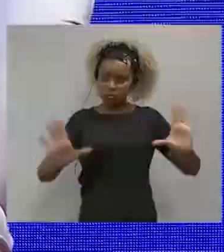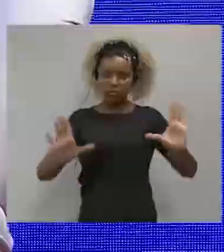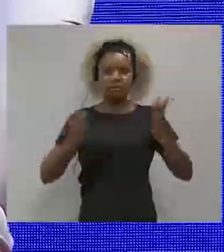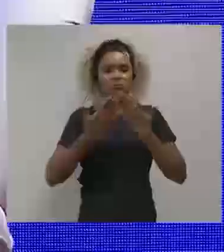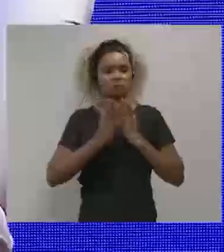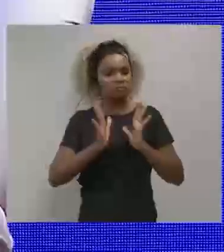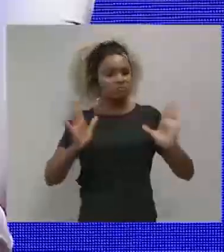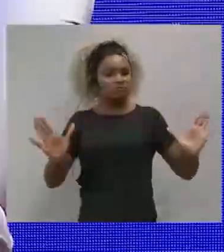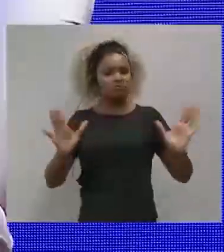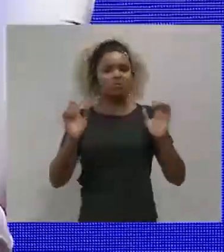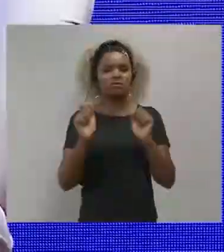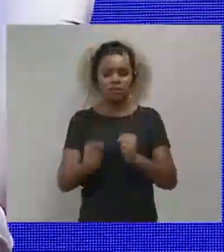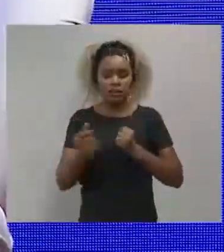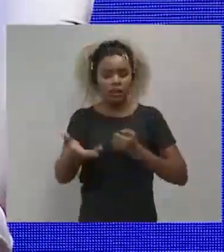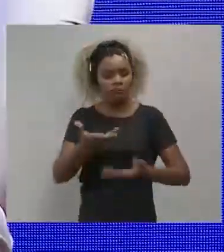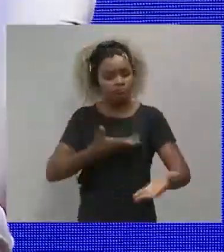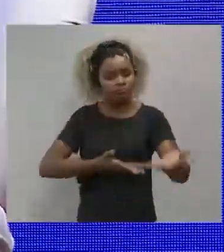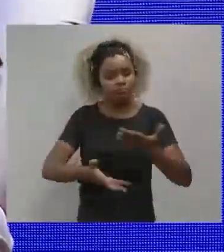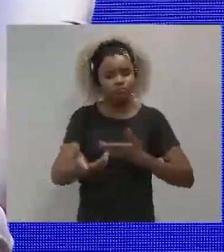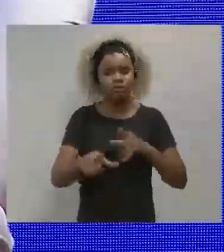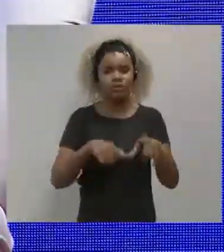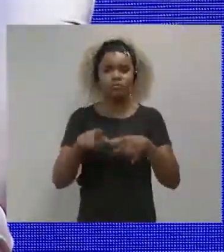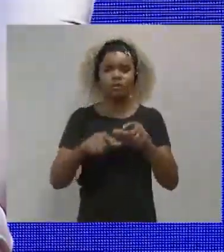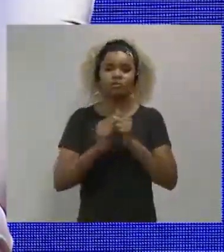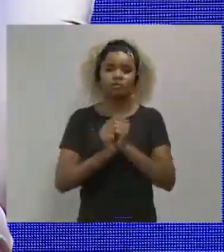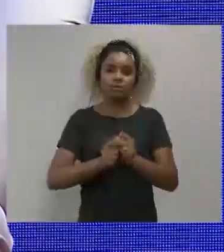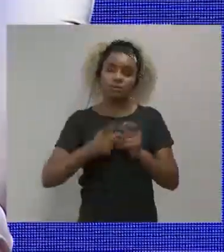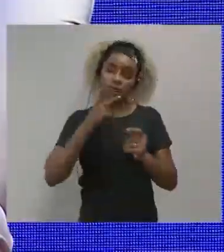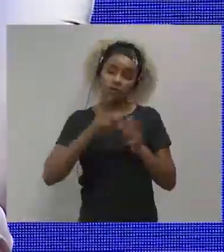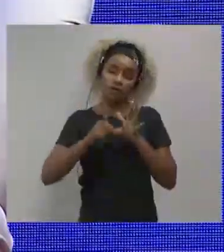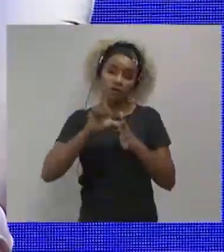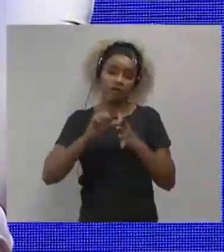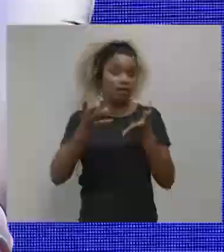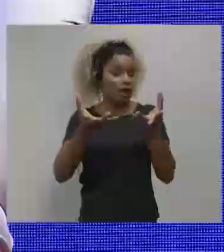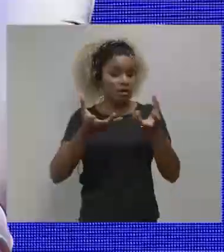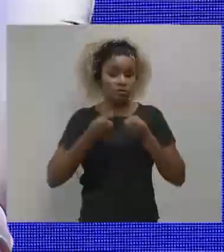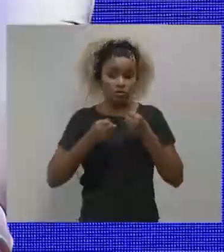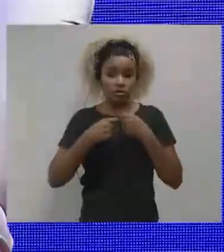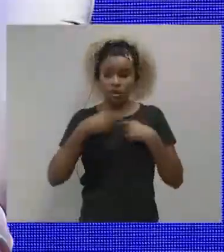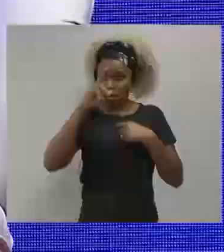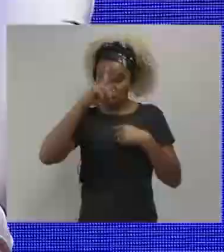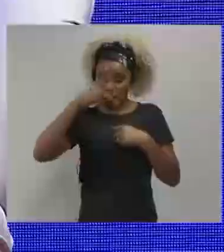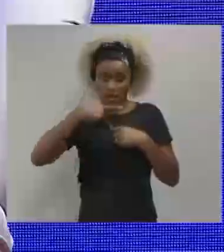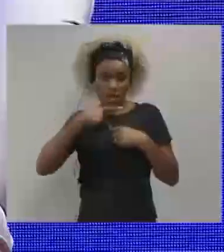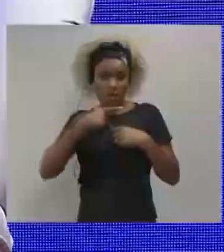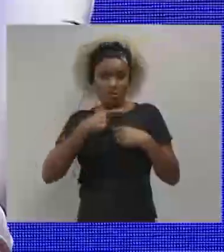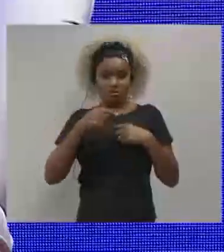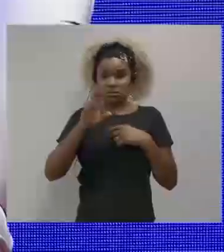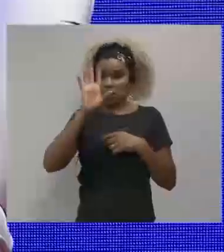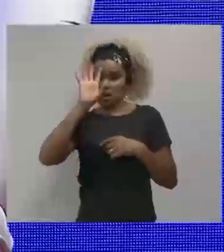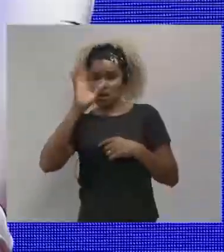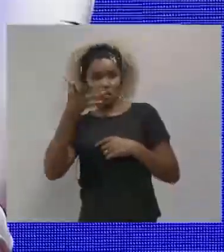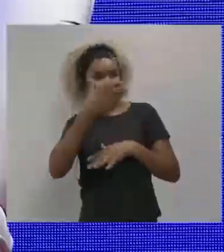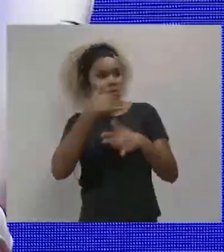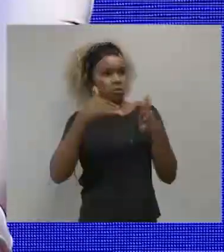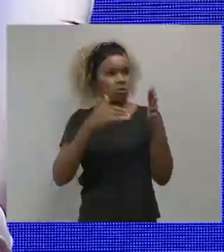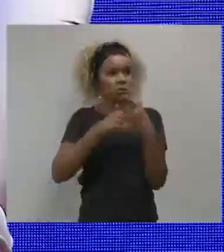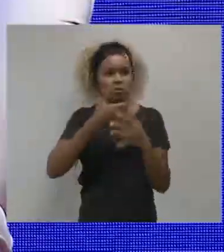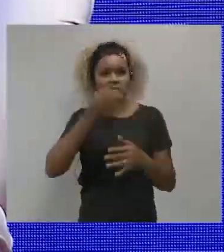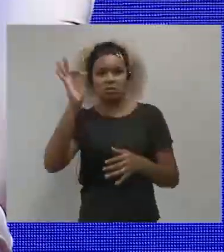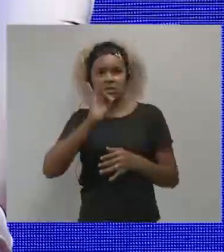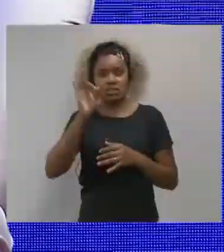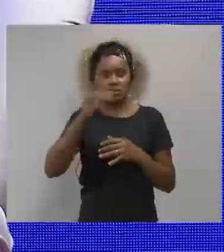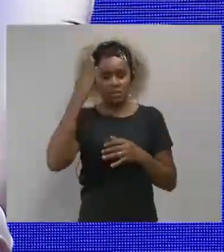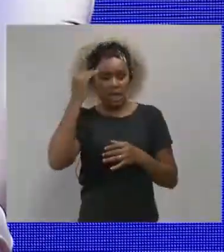there, naked to the eye, open to do this co-creation, and assuming that I'm not here with a